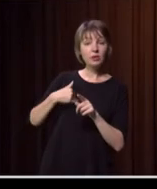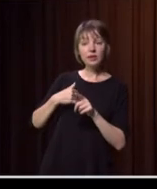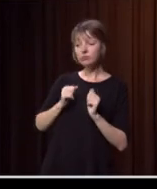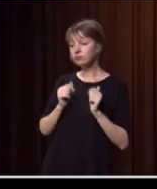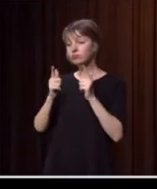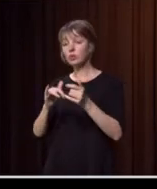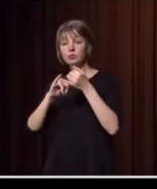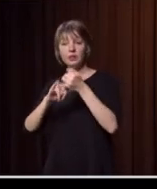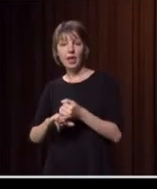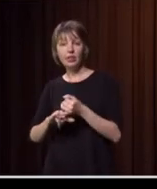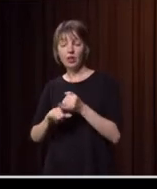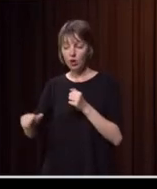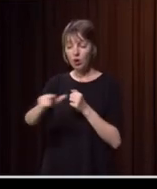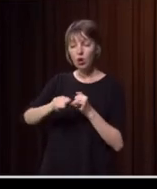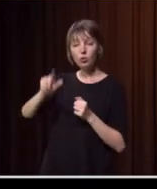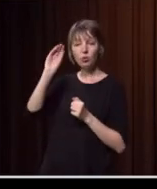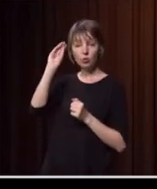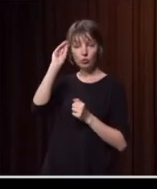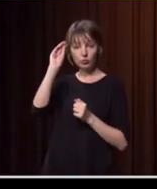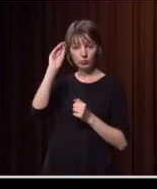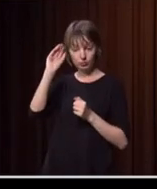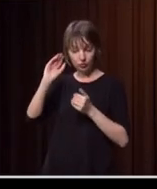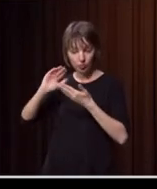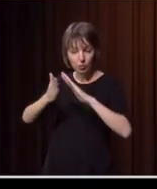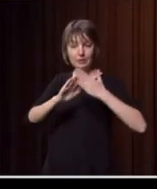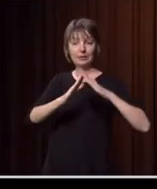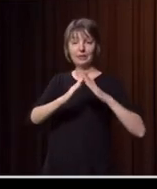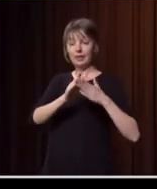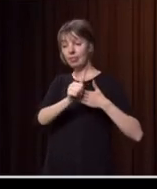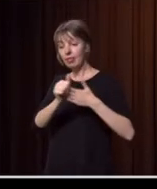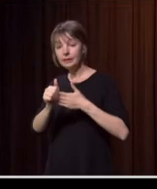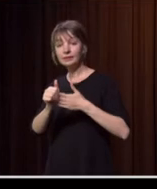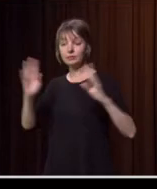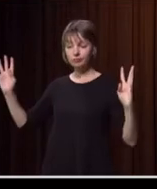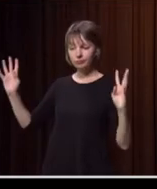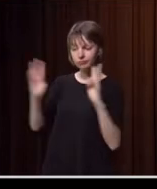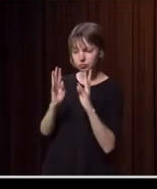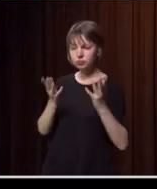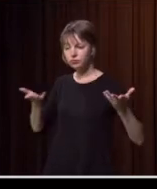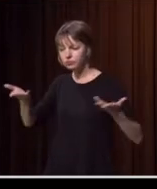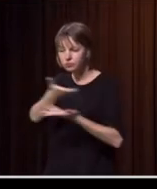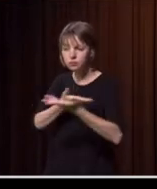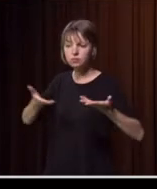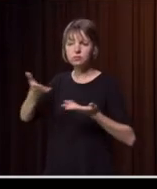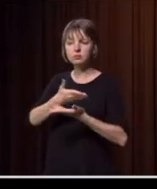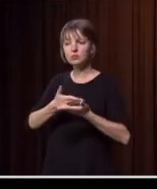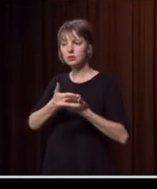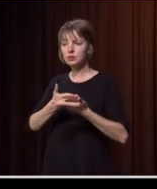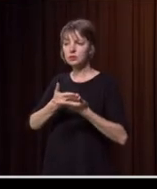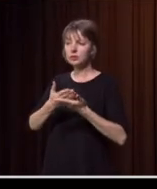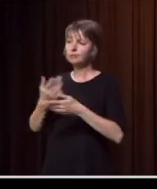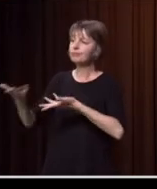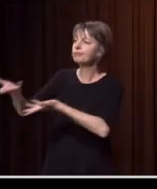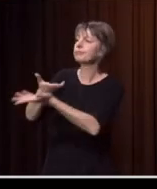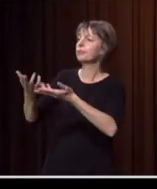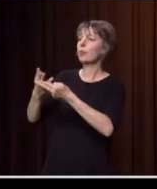the local community leaders and teams coming together, channeling their advice and their feedback in through council, in